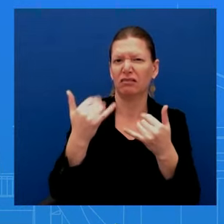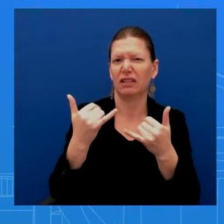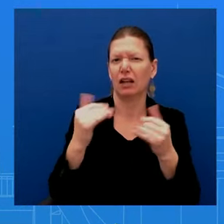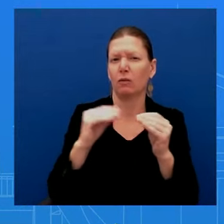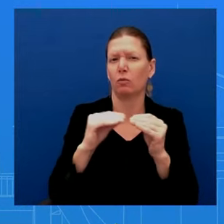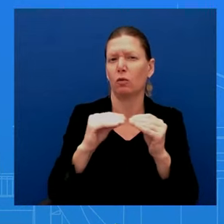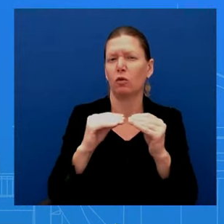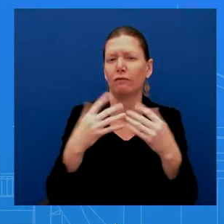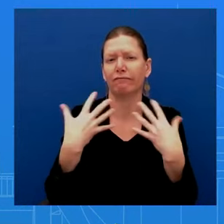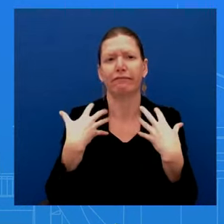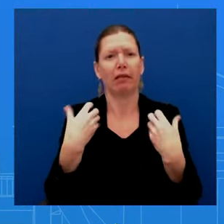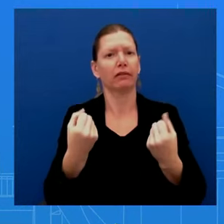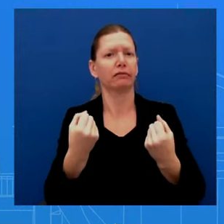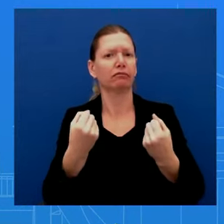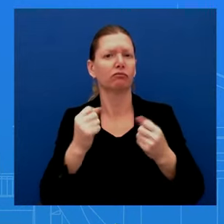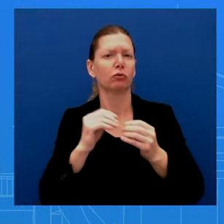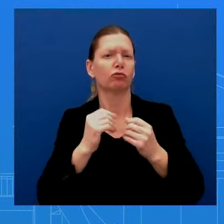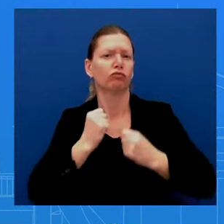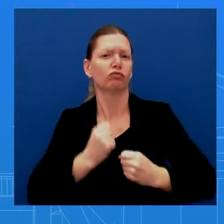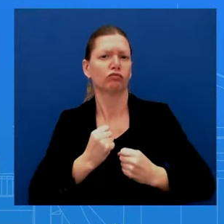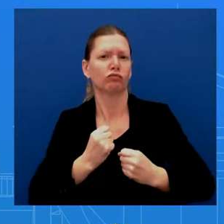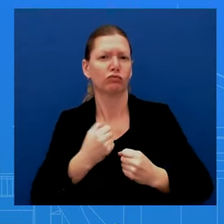monitoring very closely.